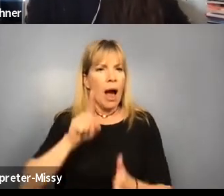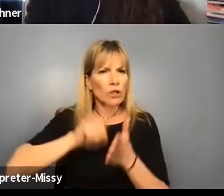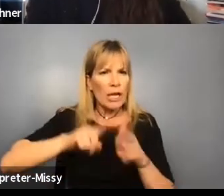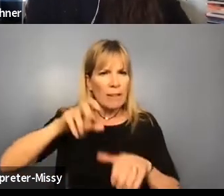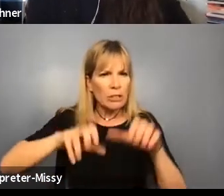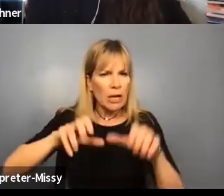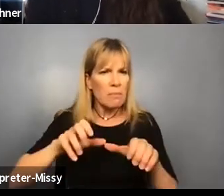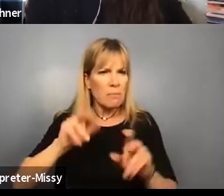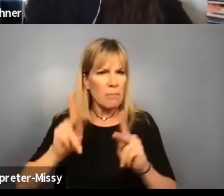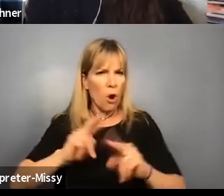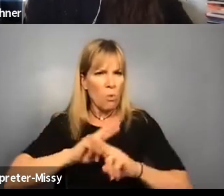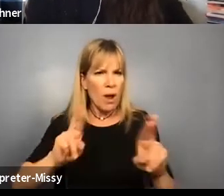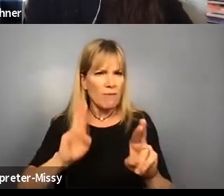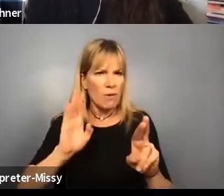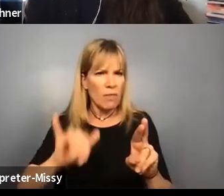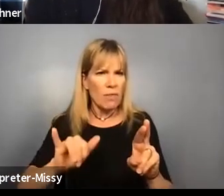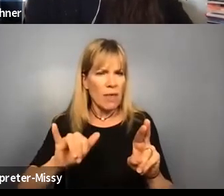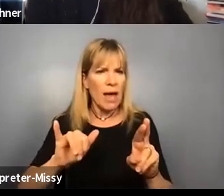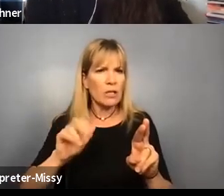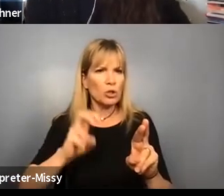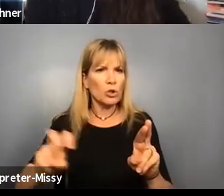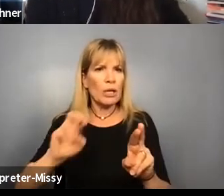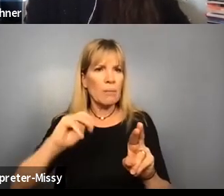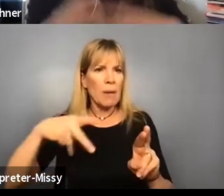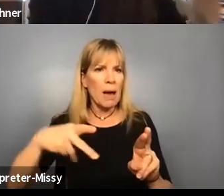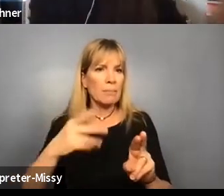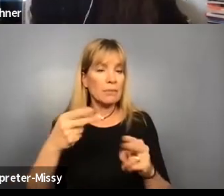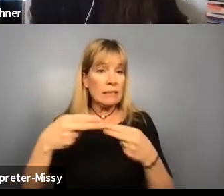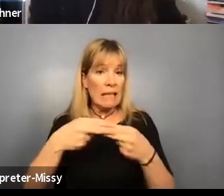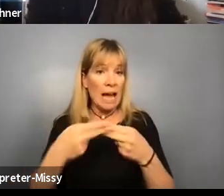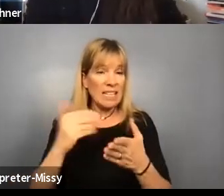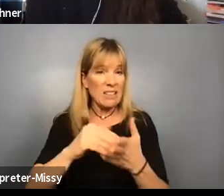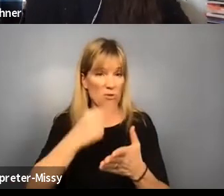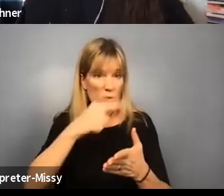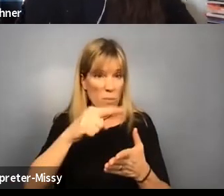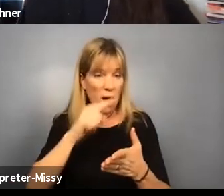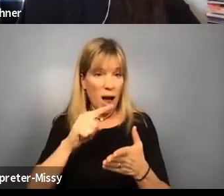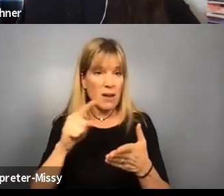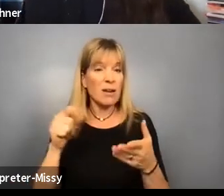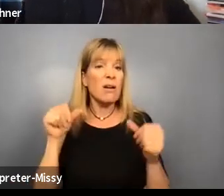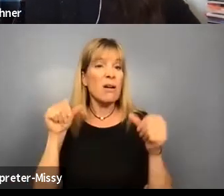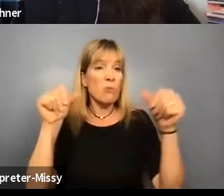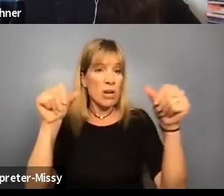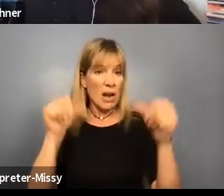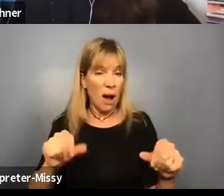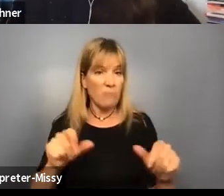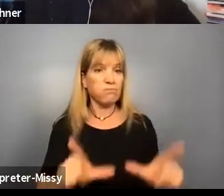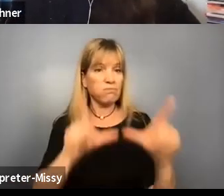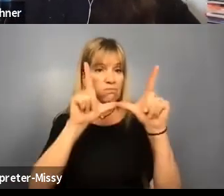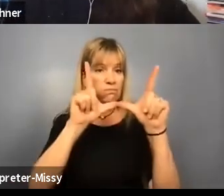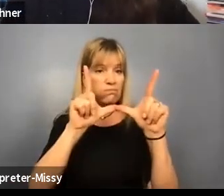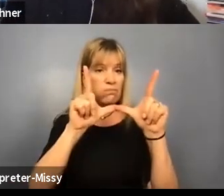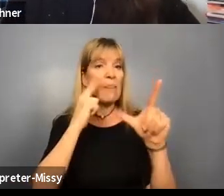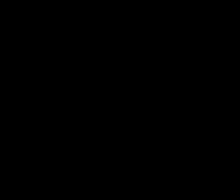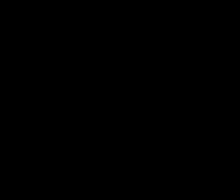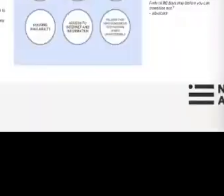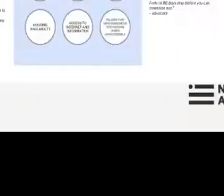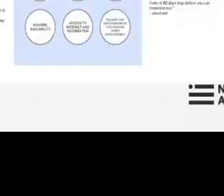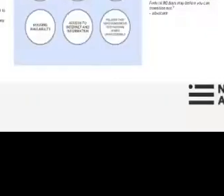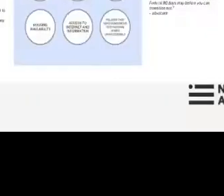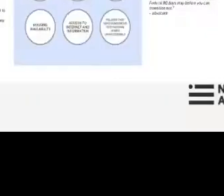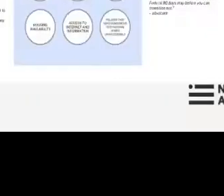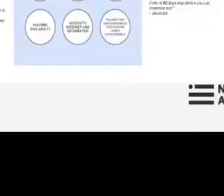folks might be ready for that journey map slide again. So if it's possible to put it up, I think folks are interested. Yeah.